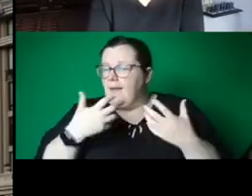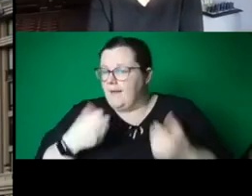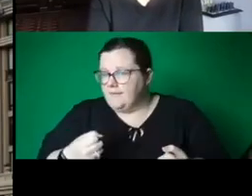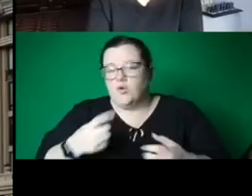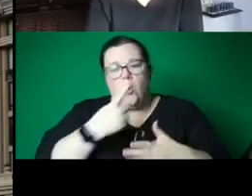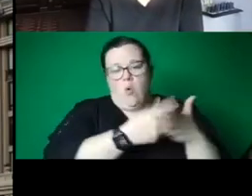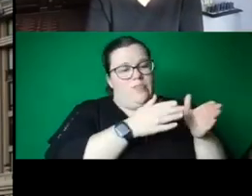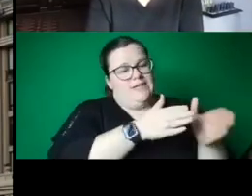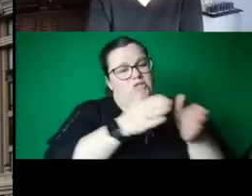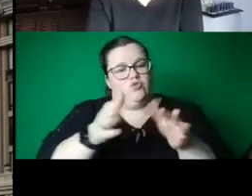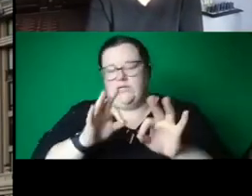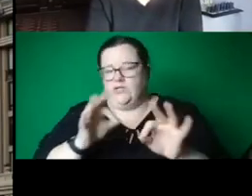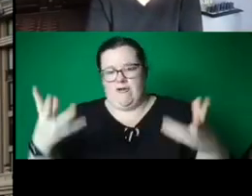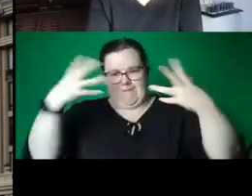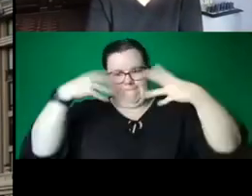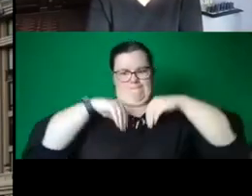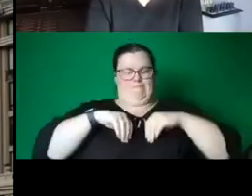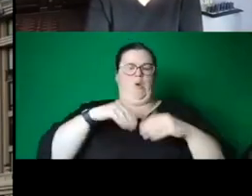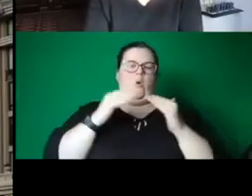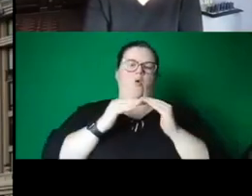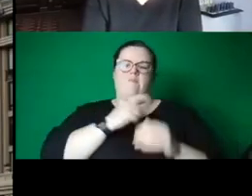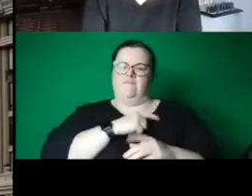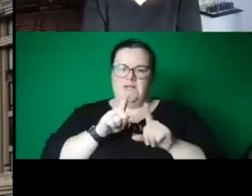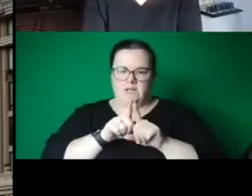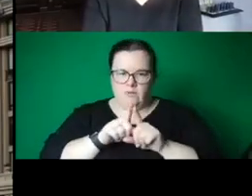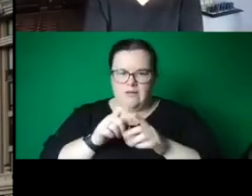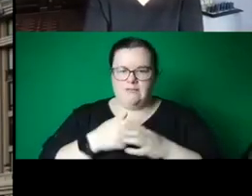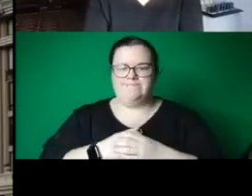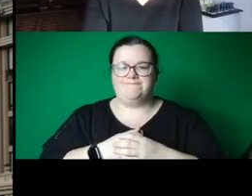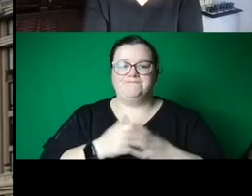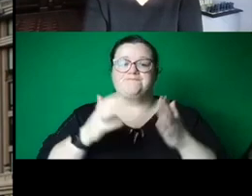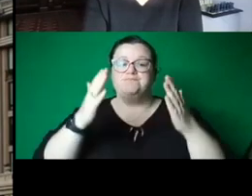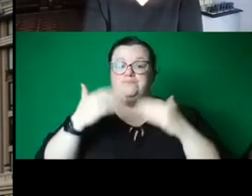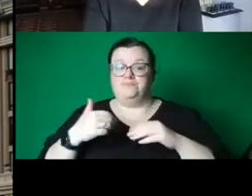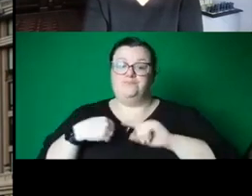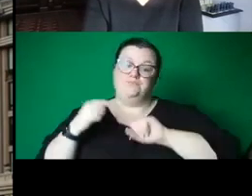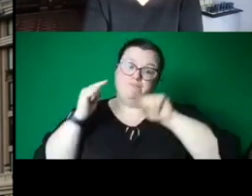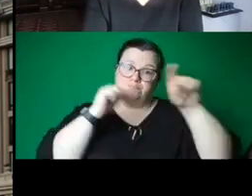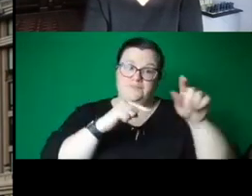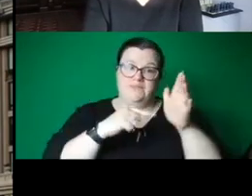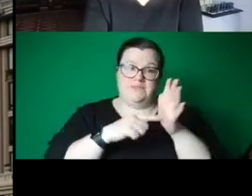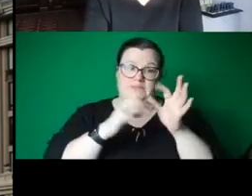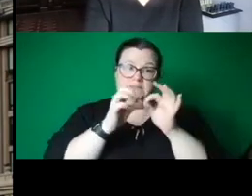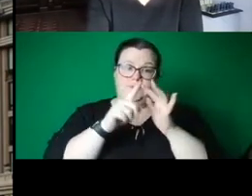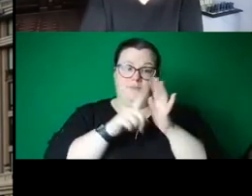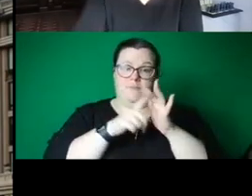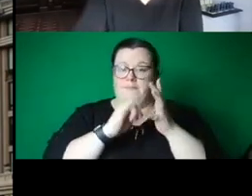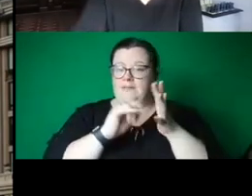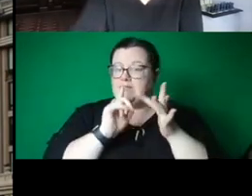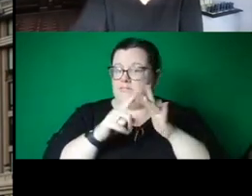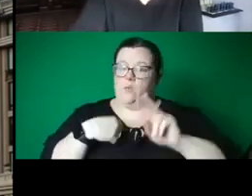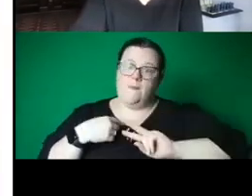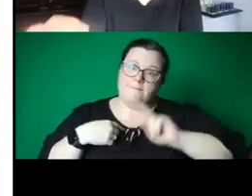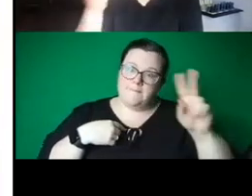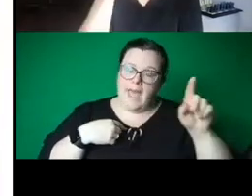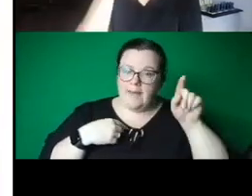to stage an exhibition I'd been thinking about. The place has changed a lot, and the Lenin Square is now Freedom Square, looking like